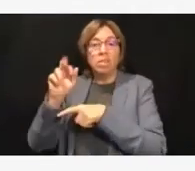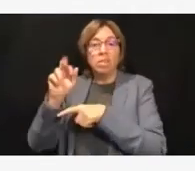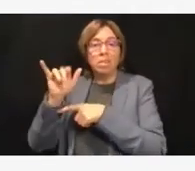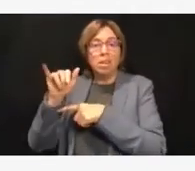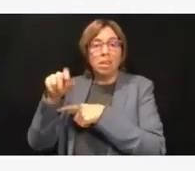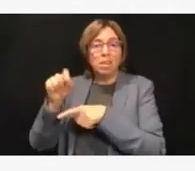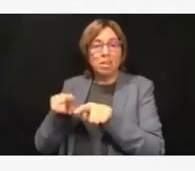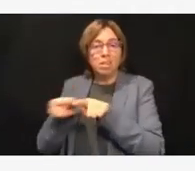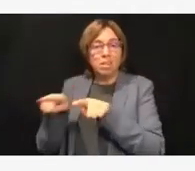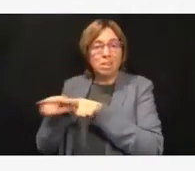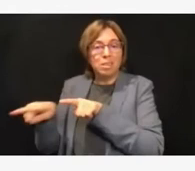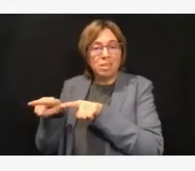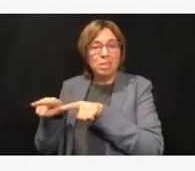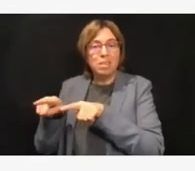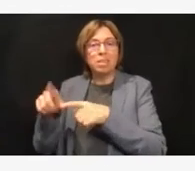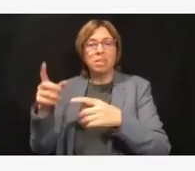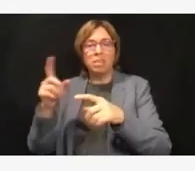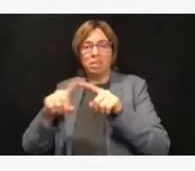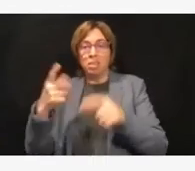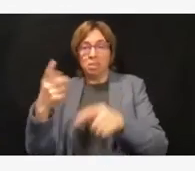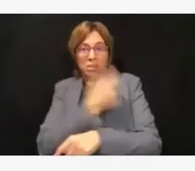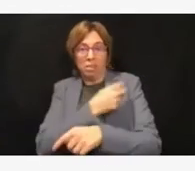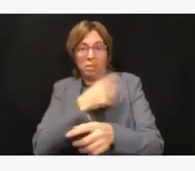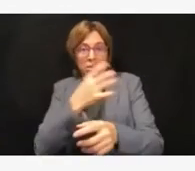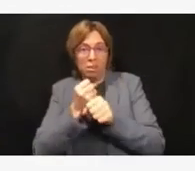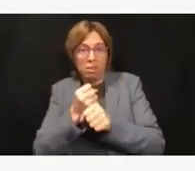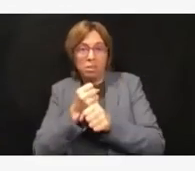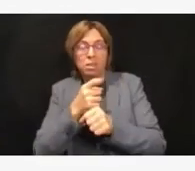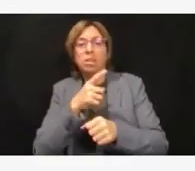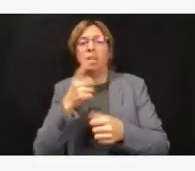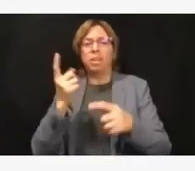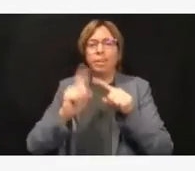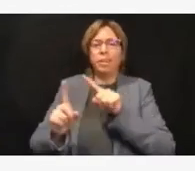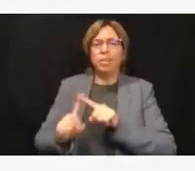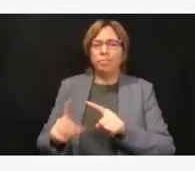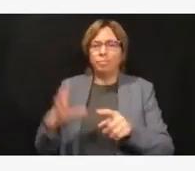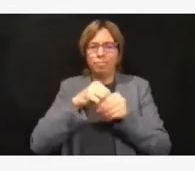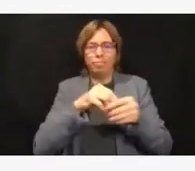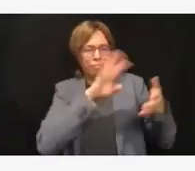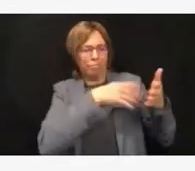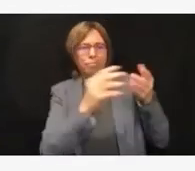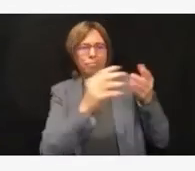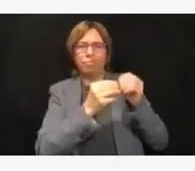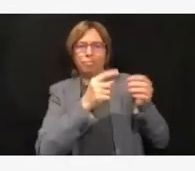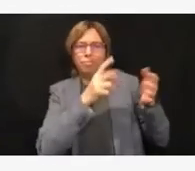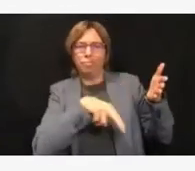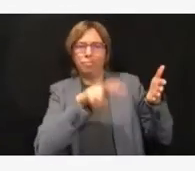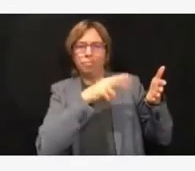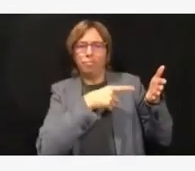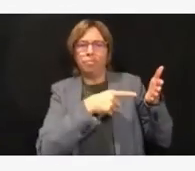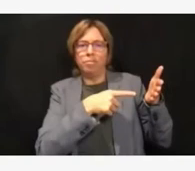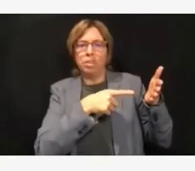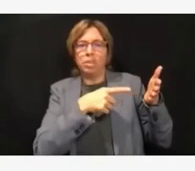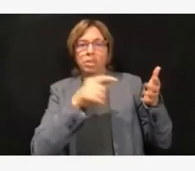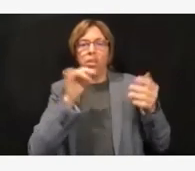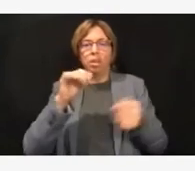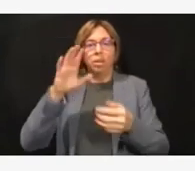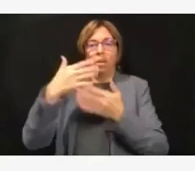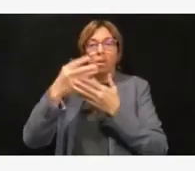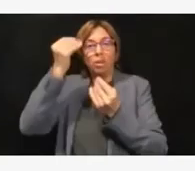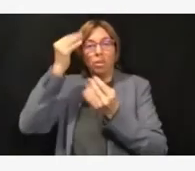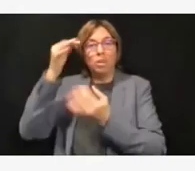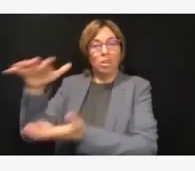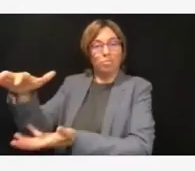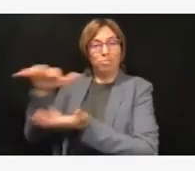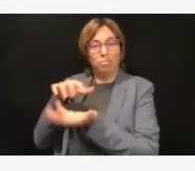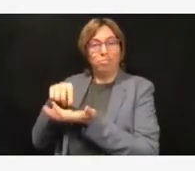effective treatments, to inform our own business practices in terms of how we conduct ourselves here, and